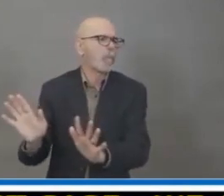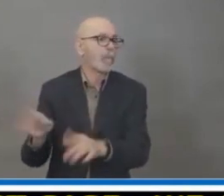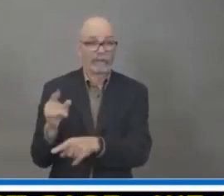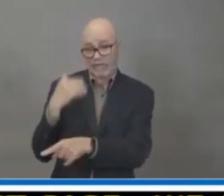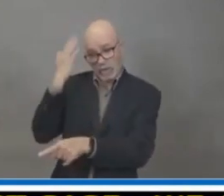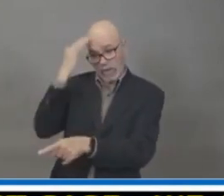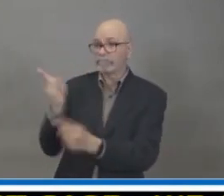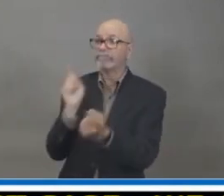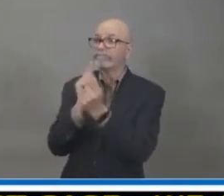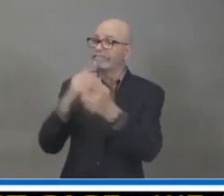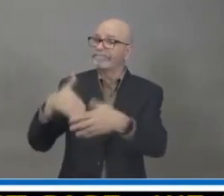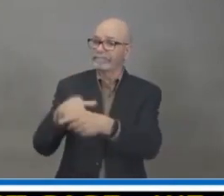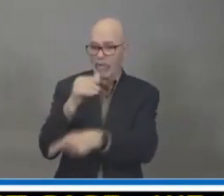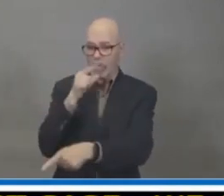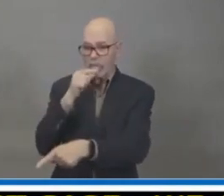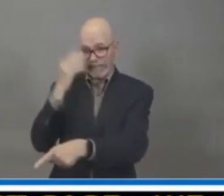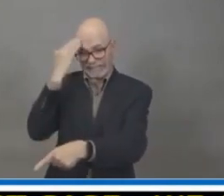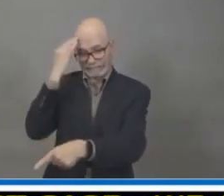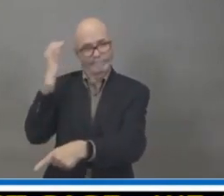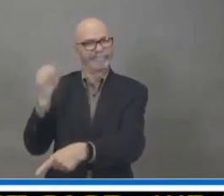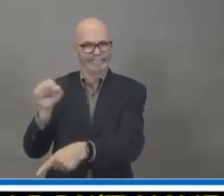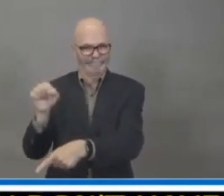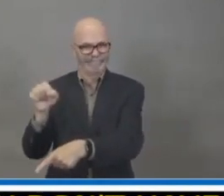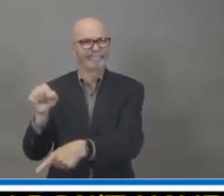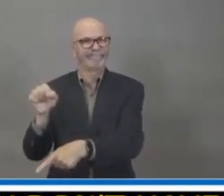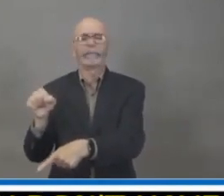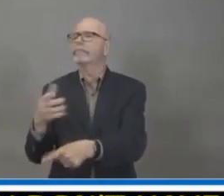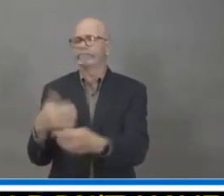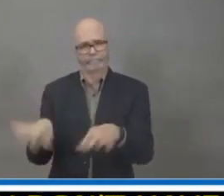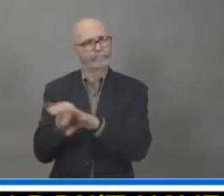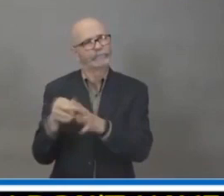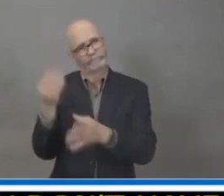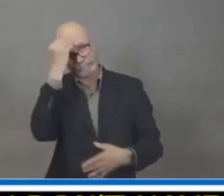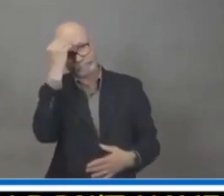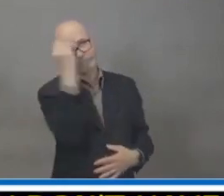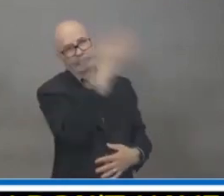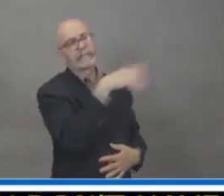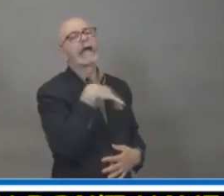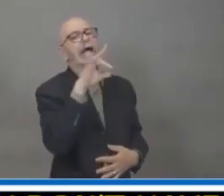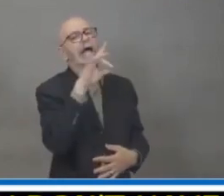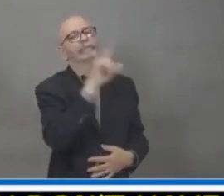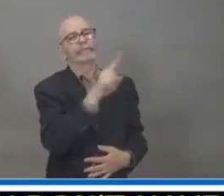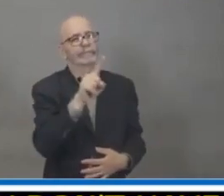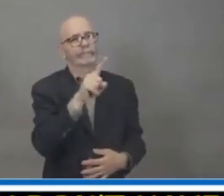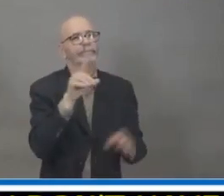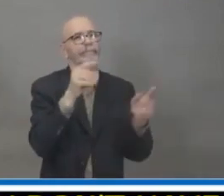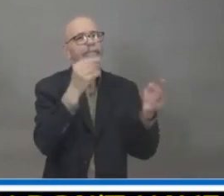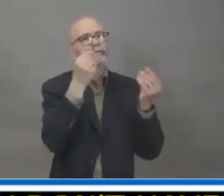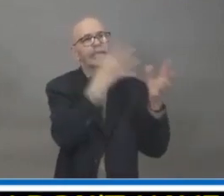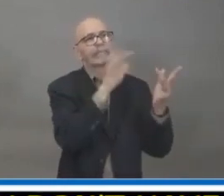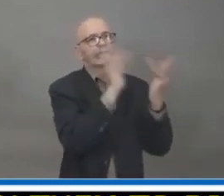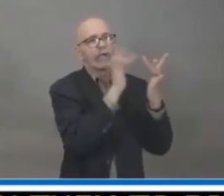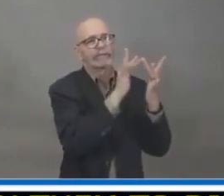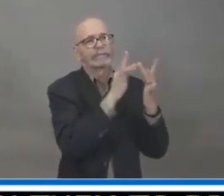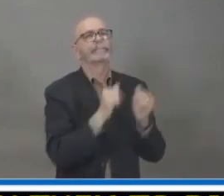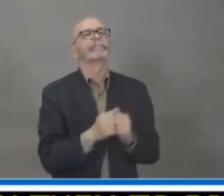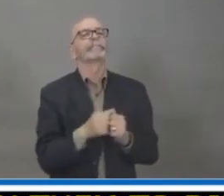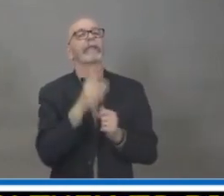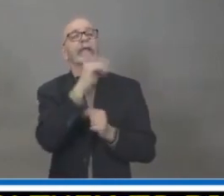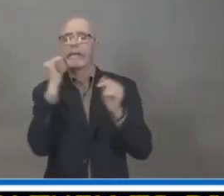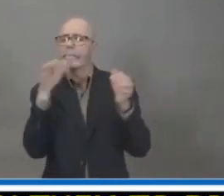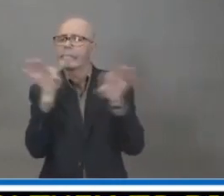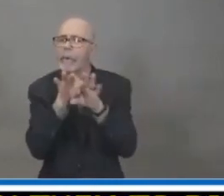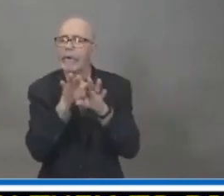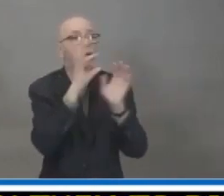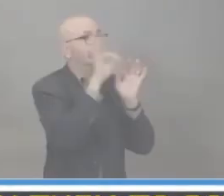and, and do testing. And we're actively looking at, at ways that we further expand out into that community testing where it's not